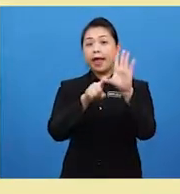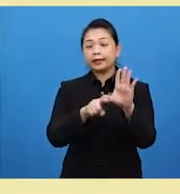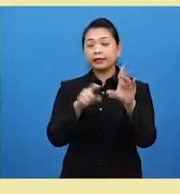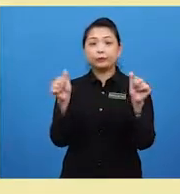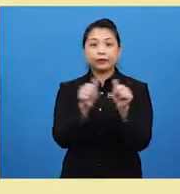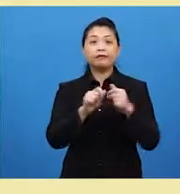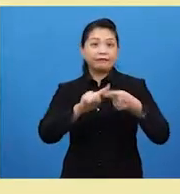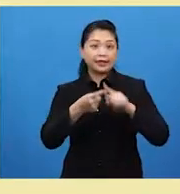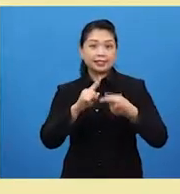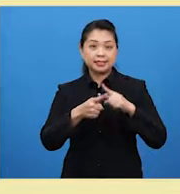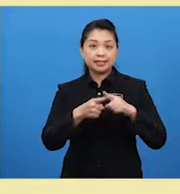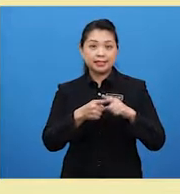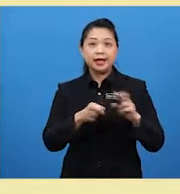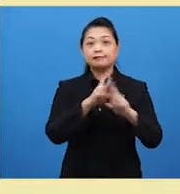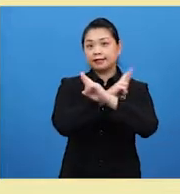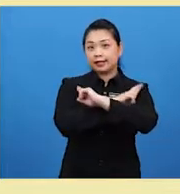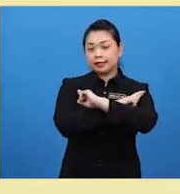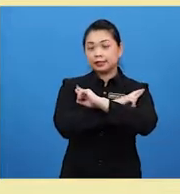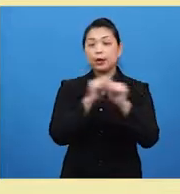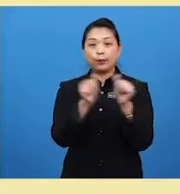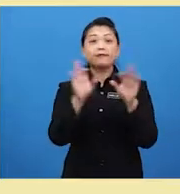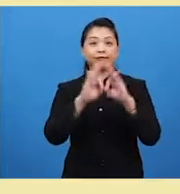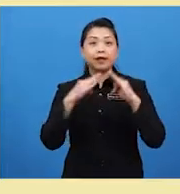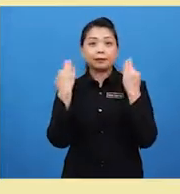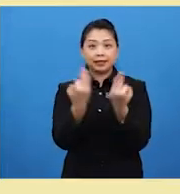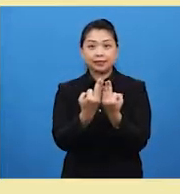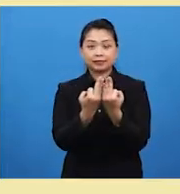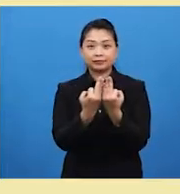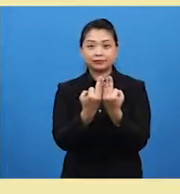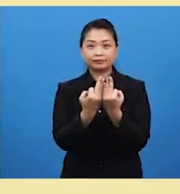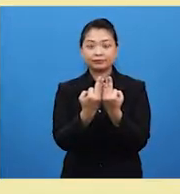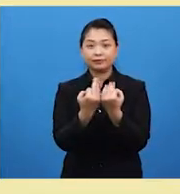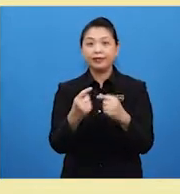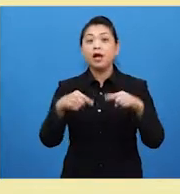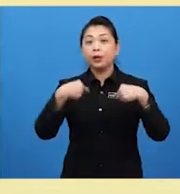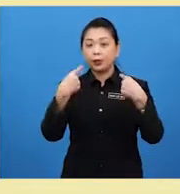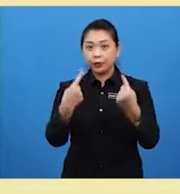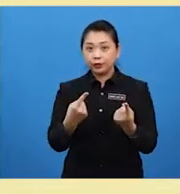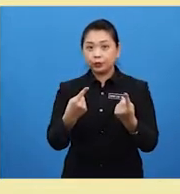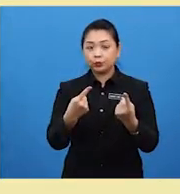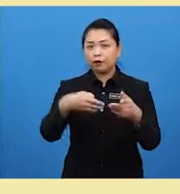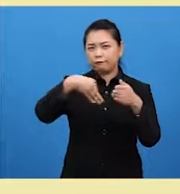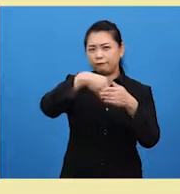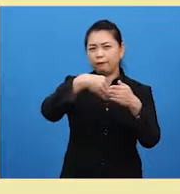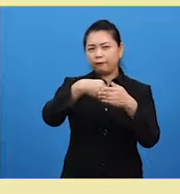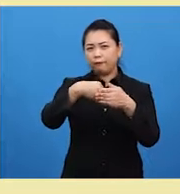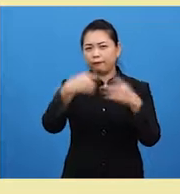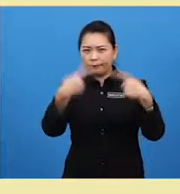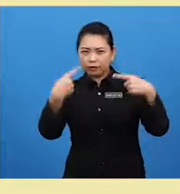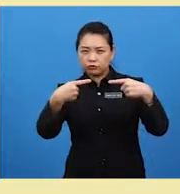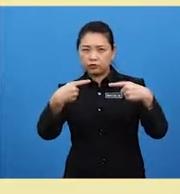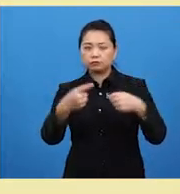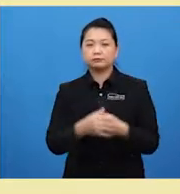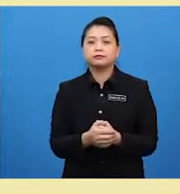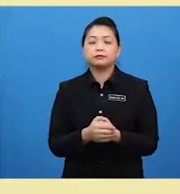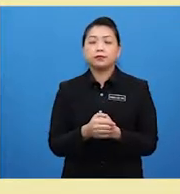relaxing with family, with going to a football match, or going